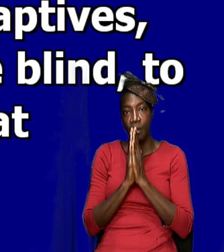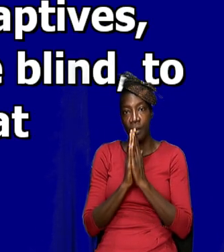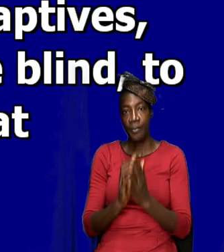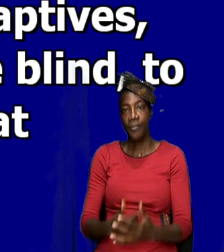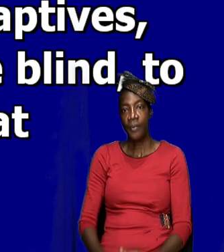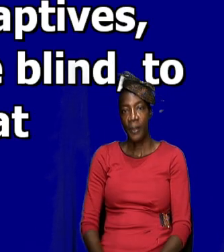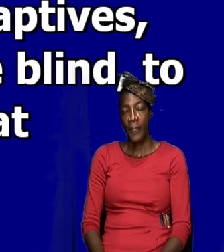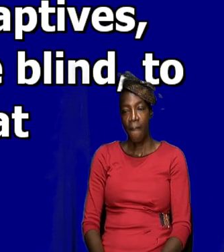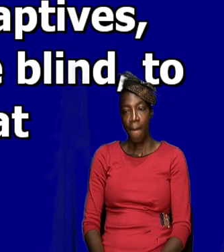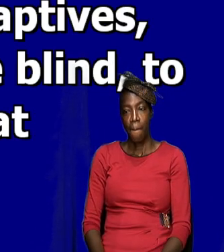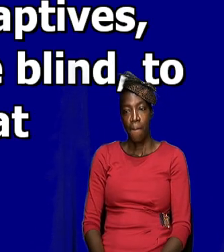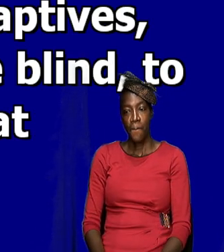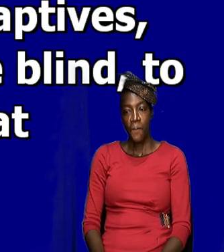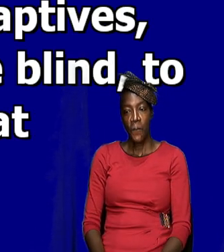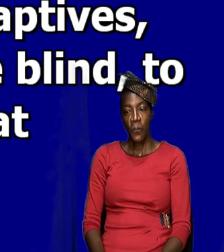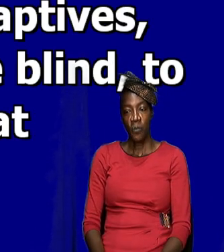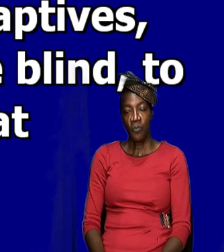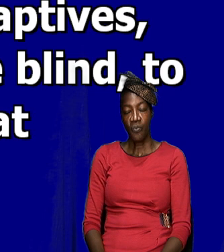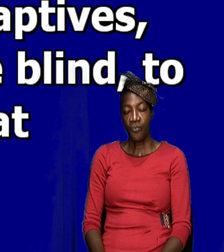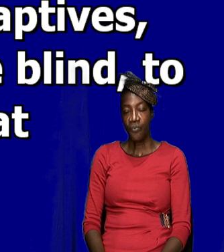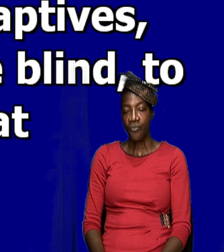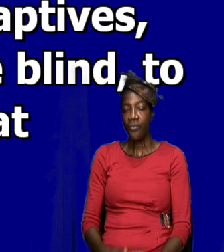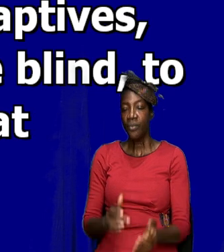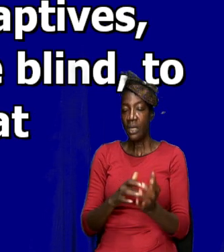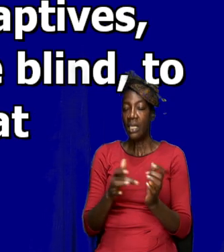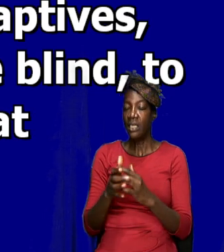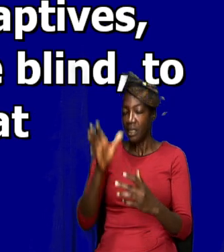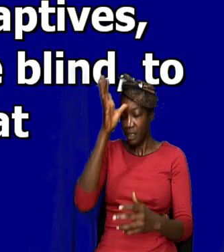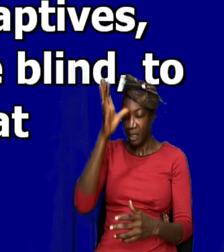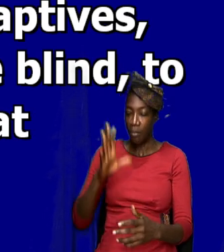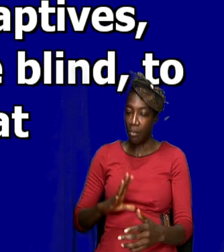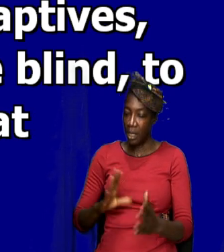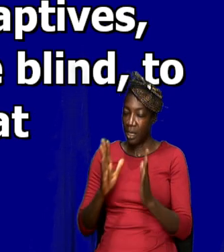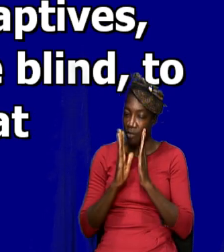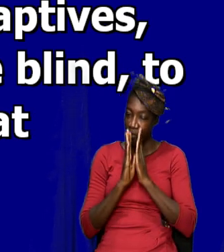That is a statement that is made there. Jesus was a man of prayer.